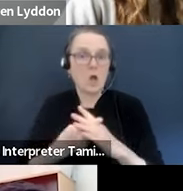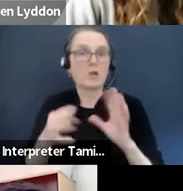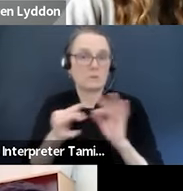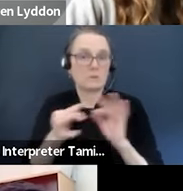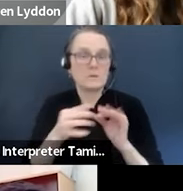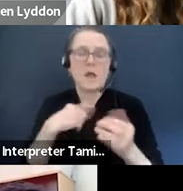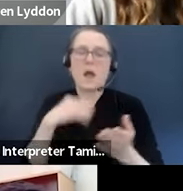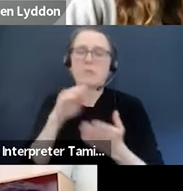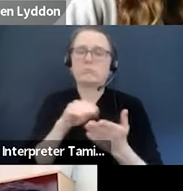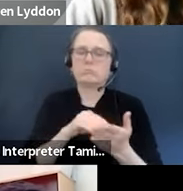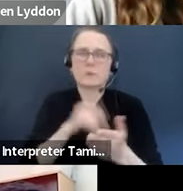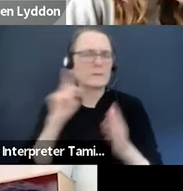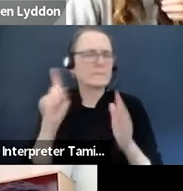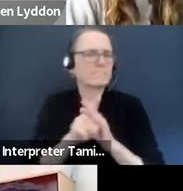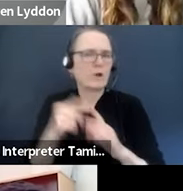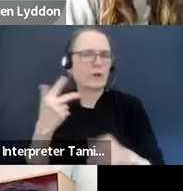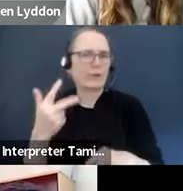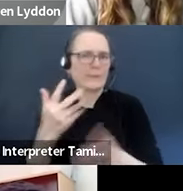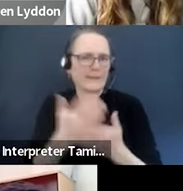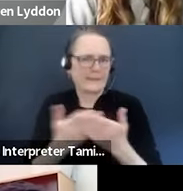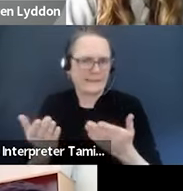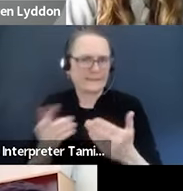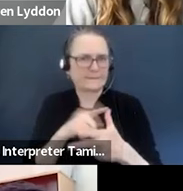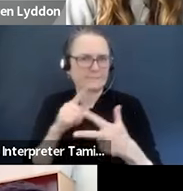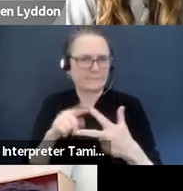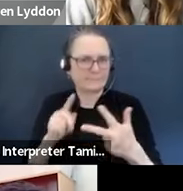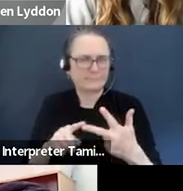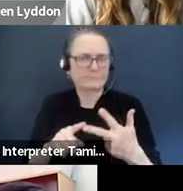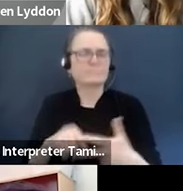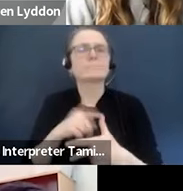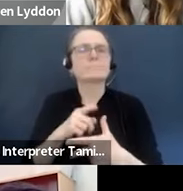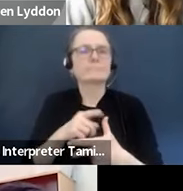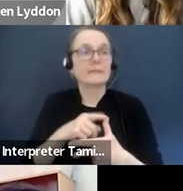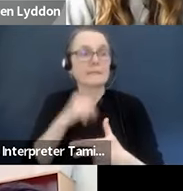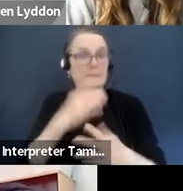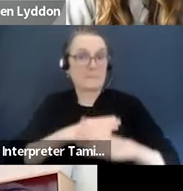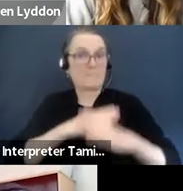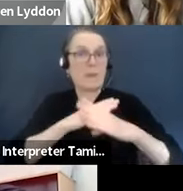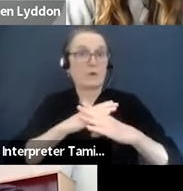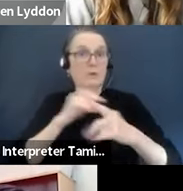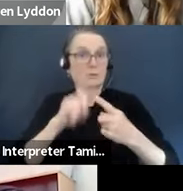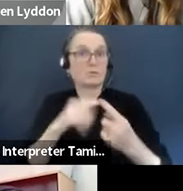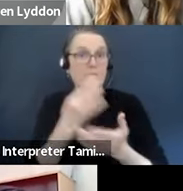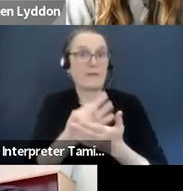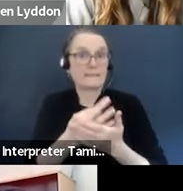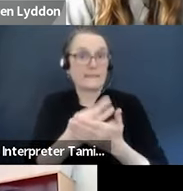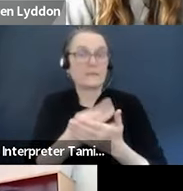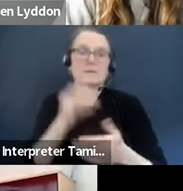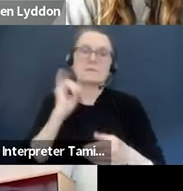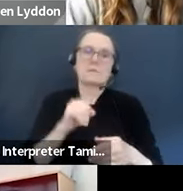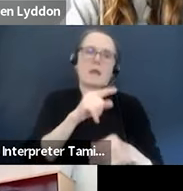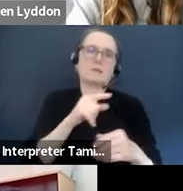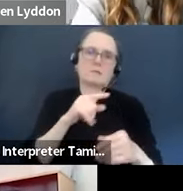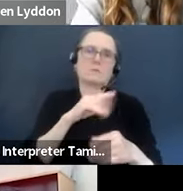come to mind, one are when you talk about what are the barriers to funding and how do they need to be dismantled, like we have to